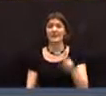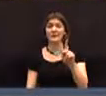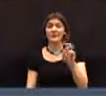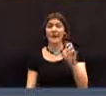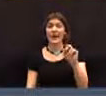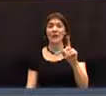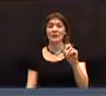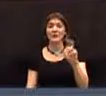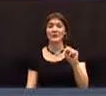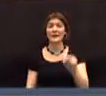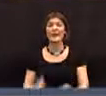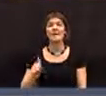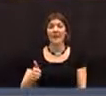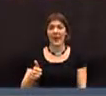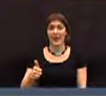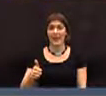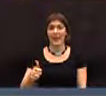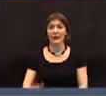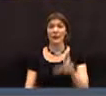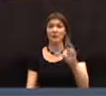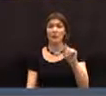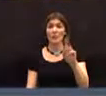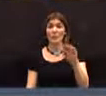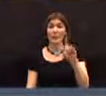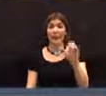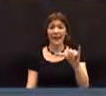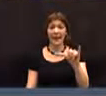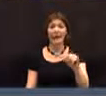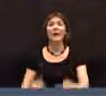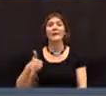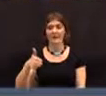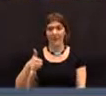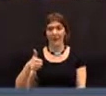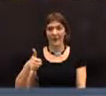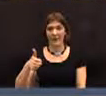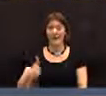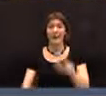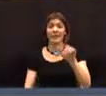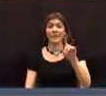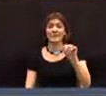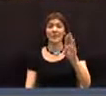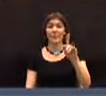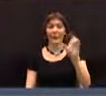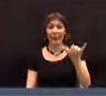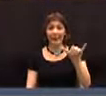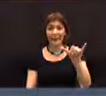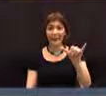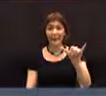Kate Anderson. Yay. Robert Beatty. Yay. Linda Bailey.